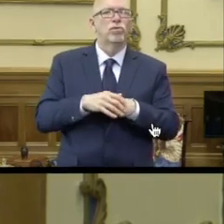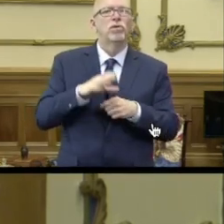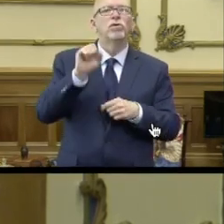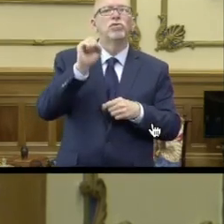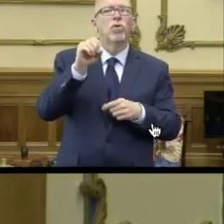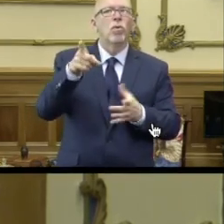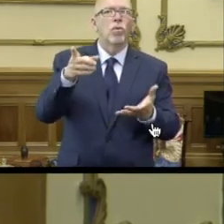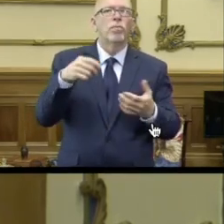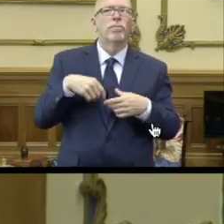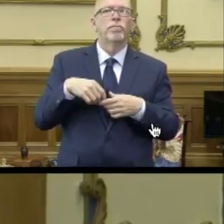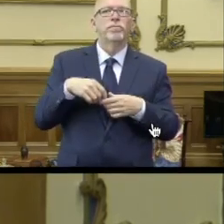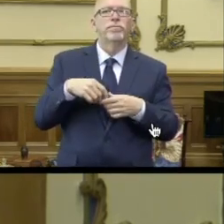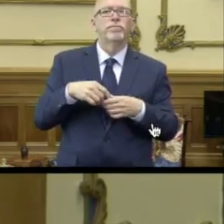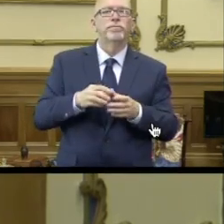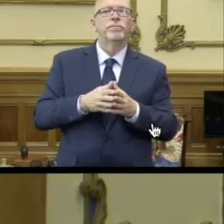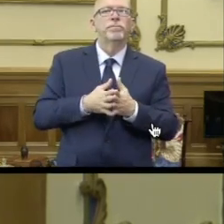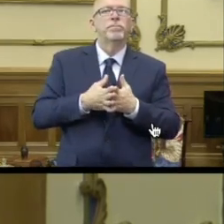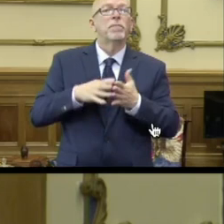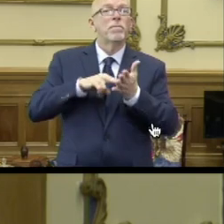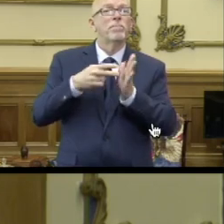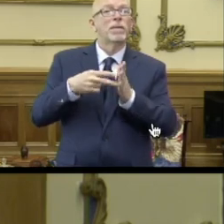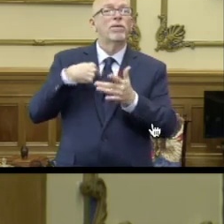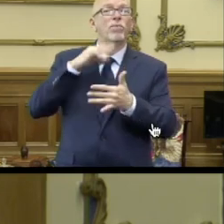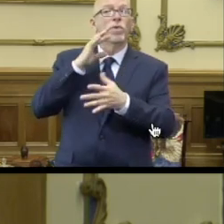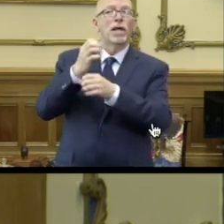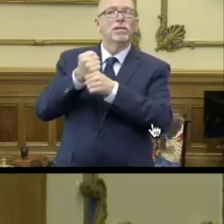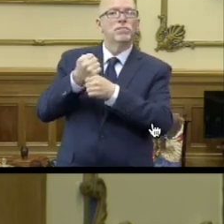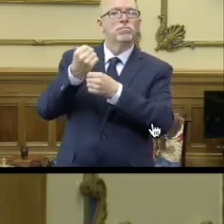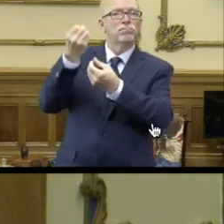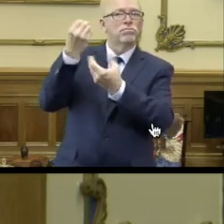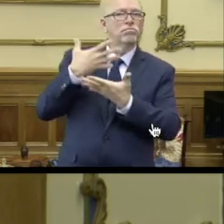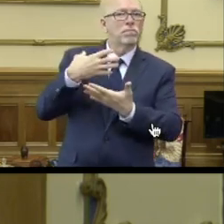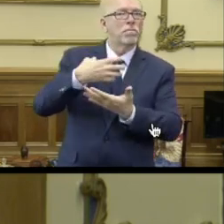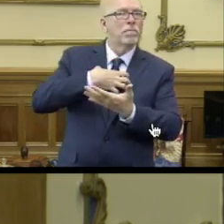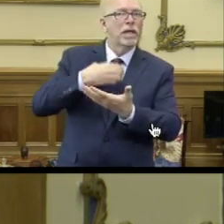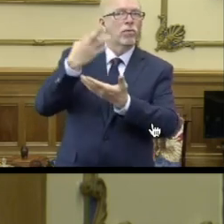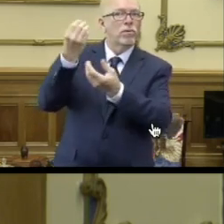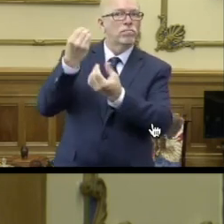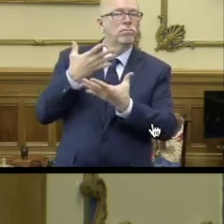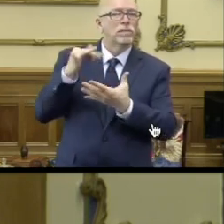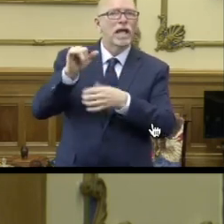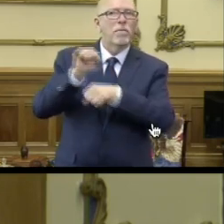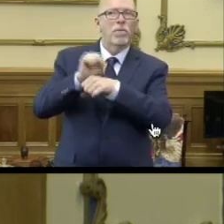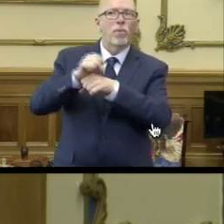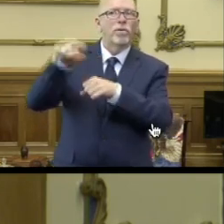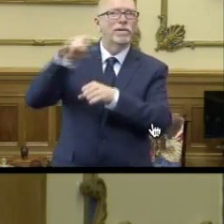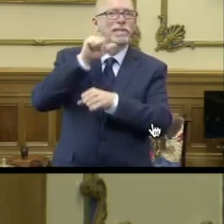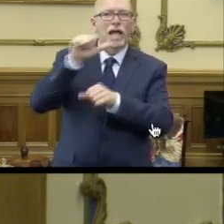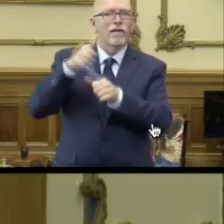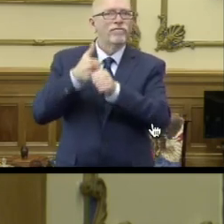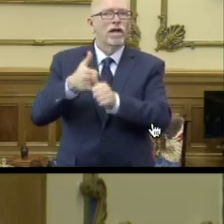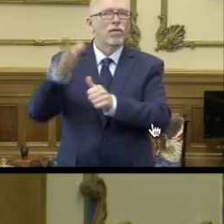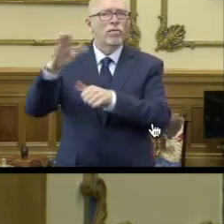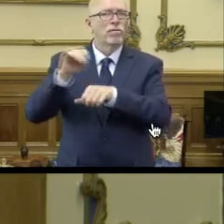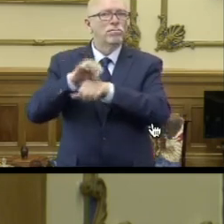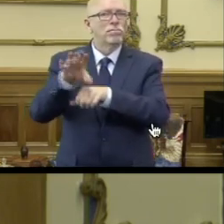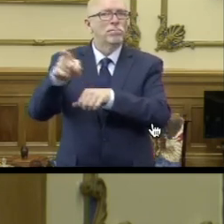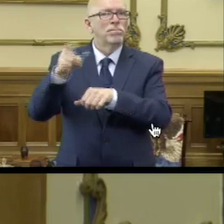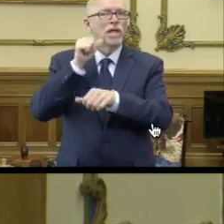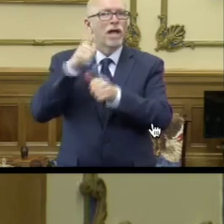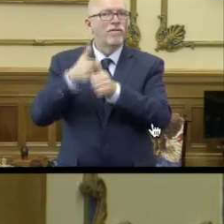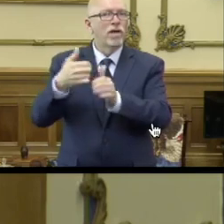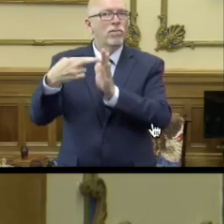so to the extent that we would receive complaints or information that employers were not doing these things, that would be looked into